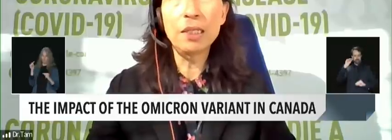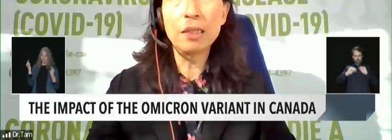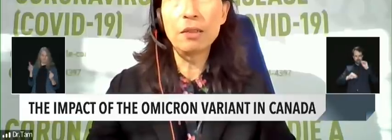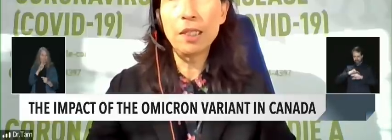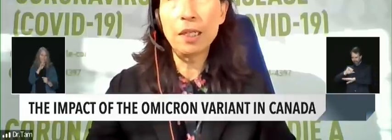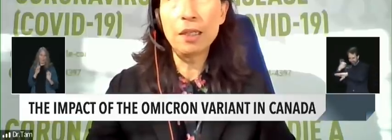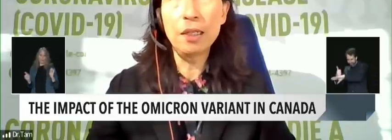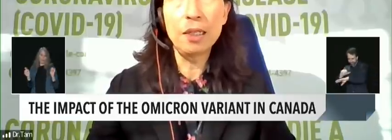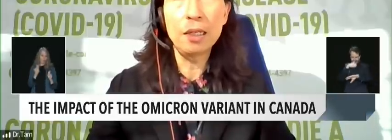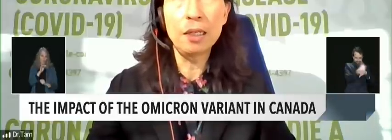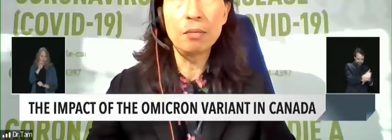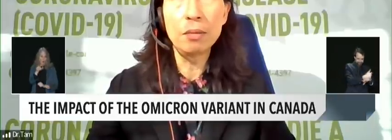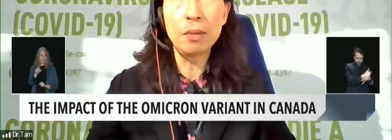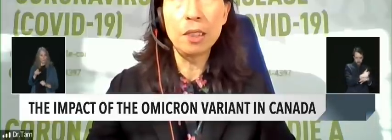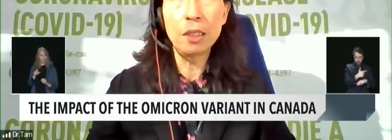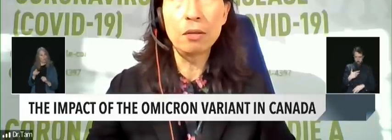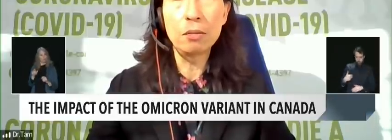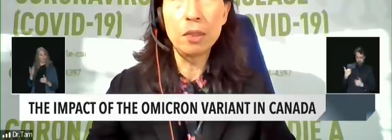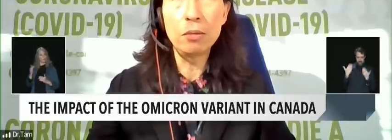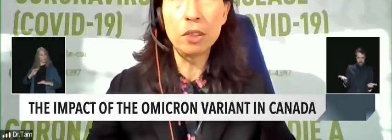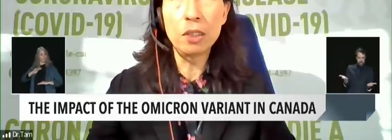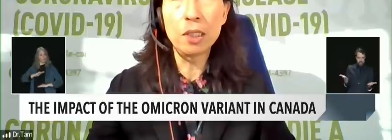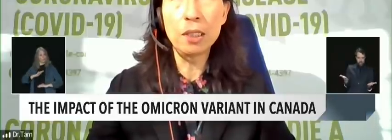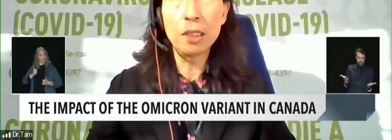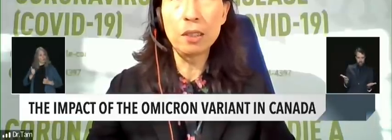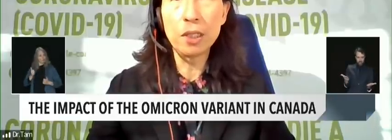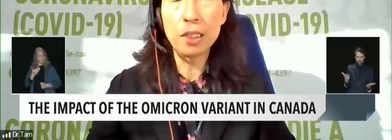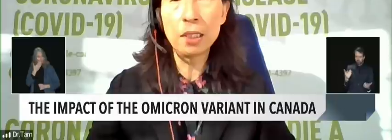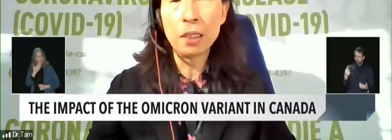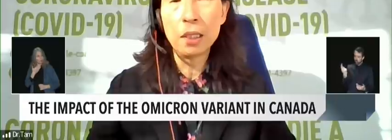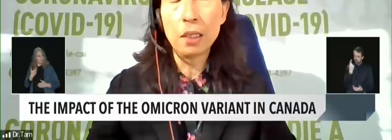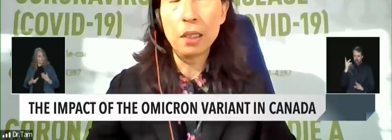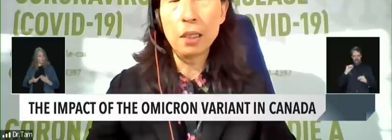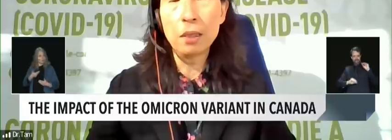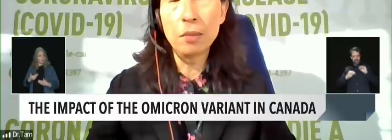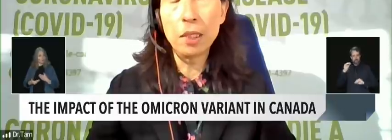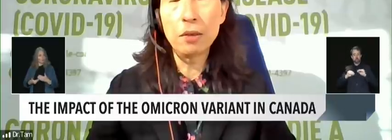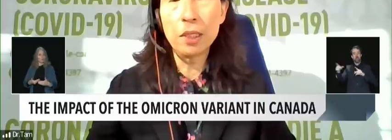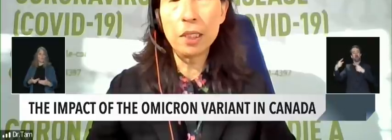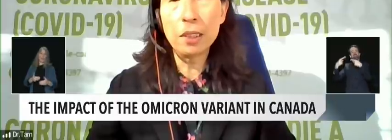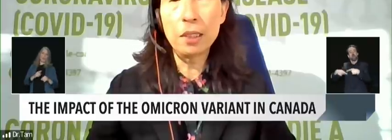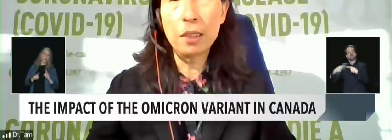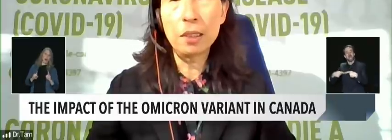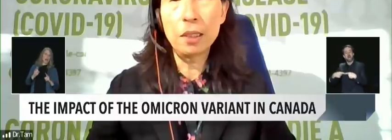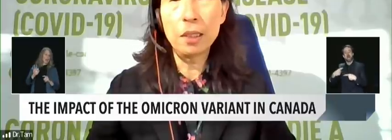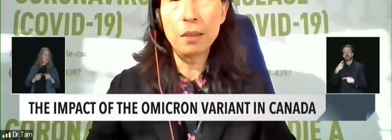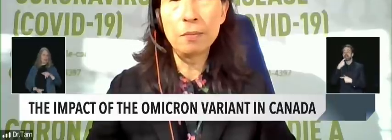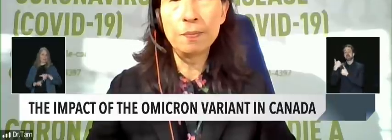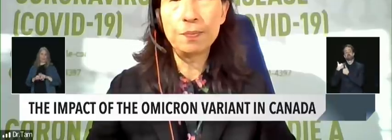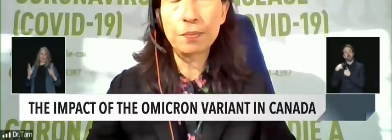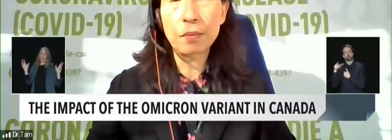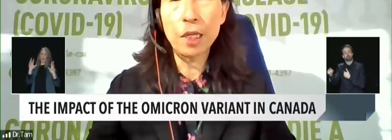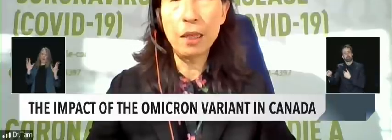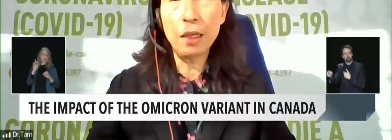but if necessary I think we would consider it there is